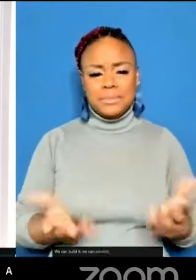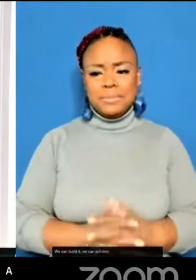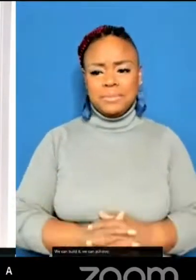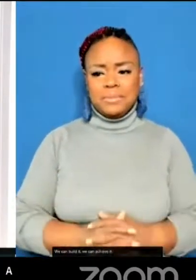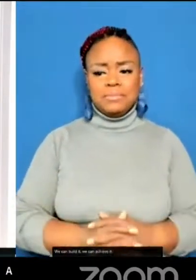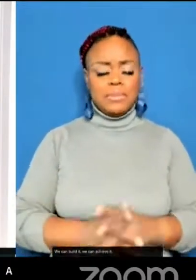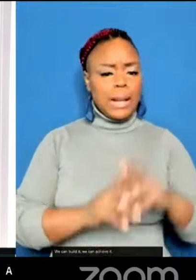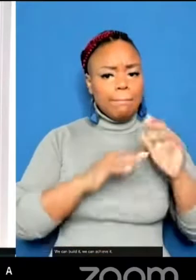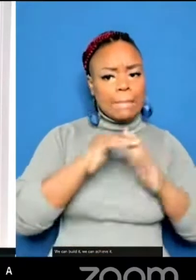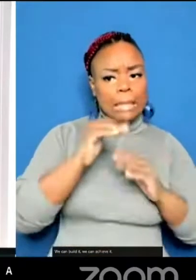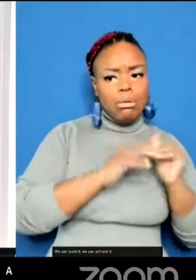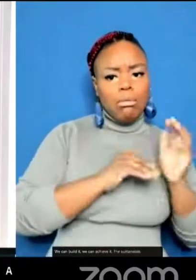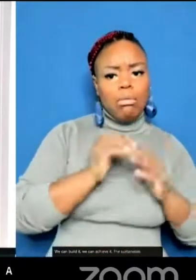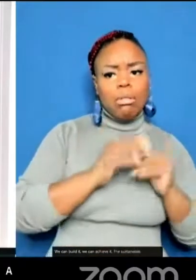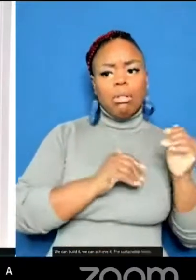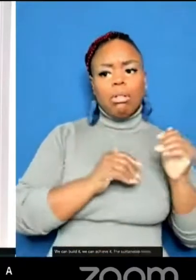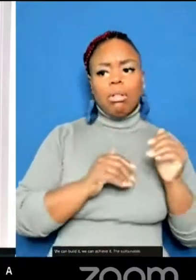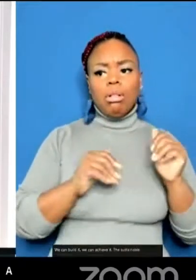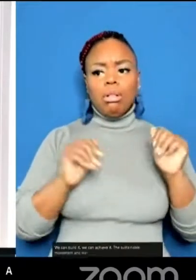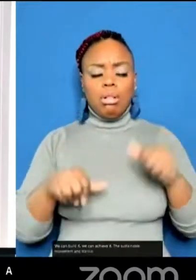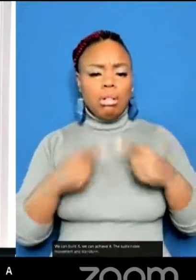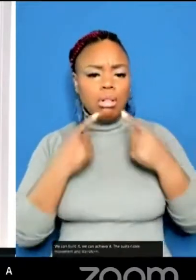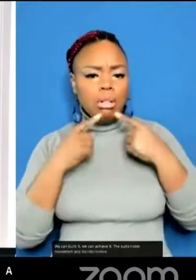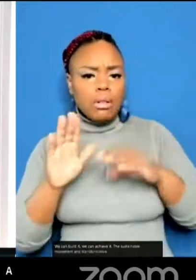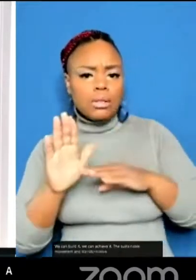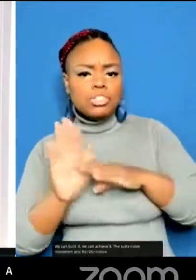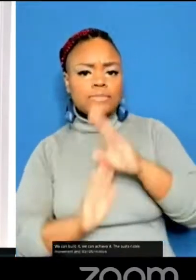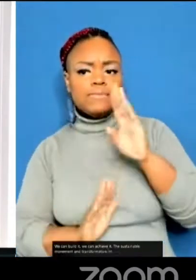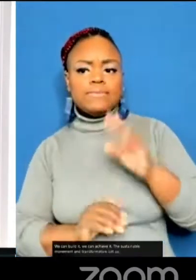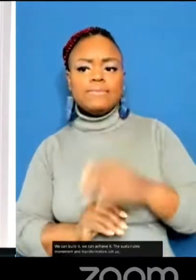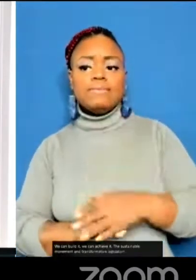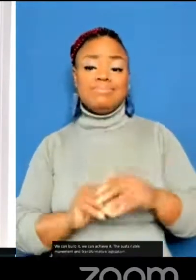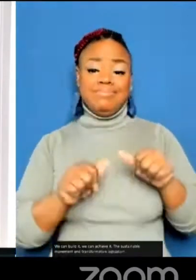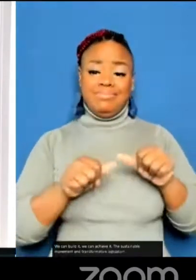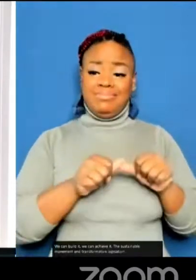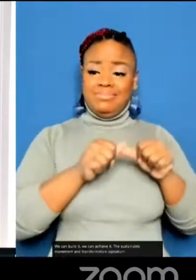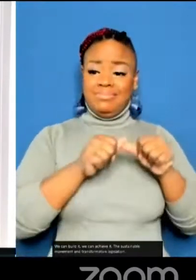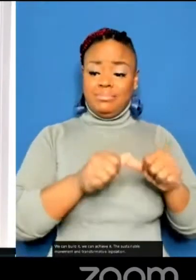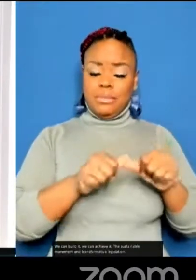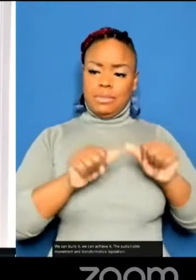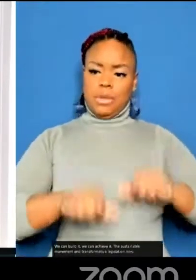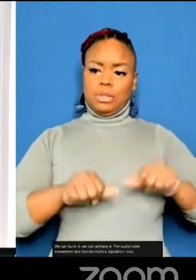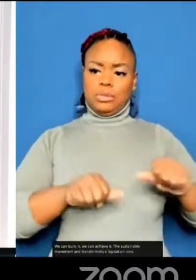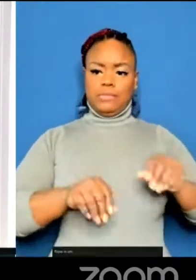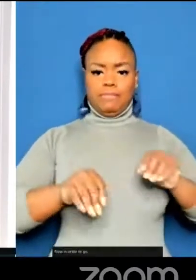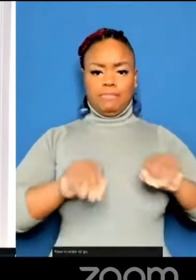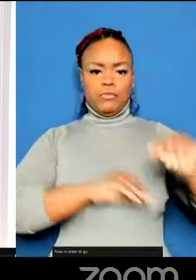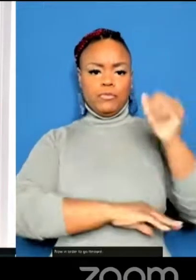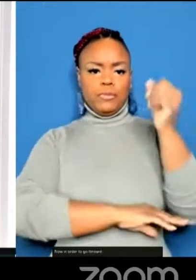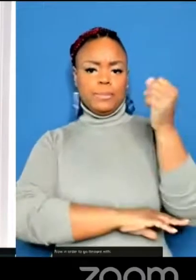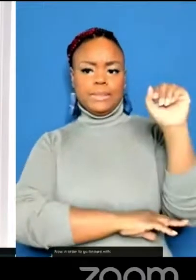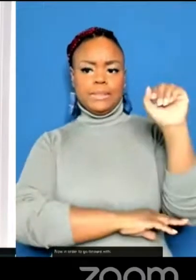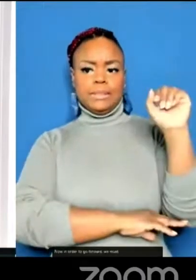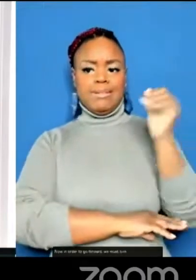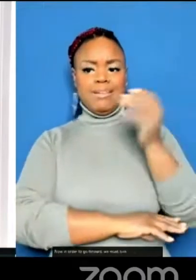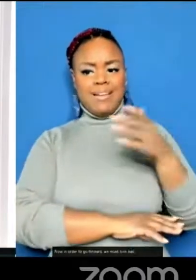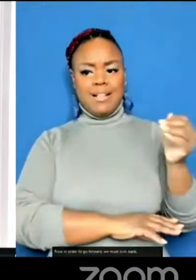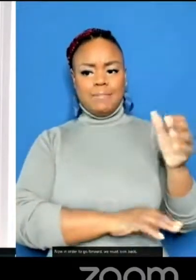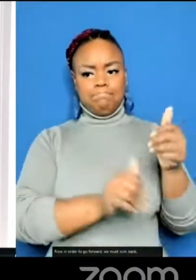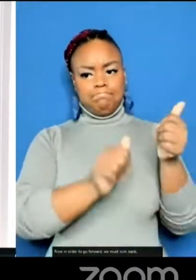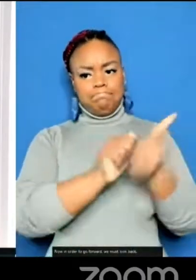it with a sustainable movement and transformative legislation. Now, in order to go forward, we must look back.